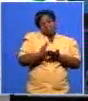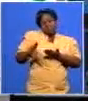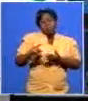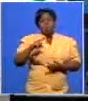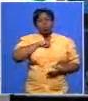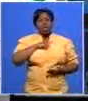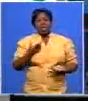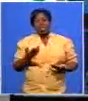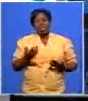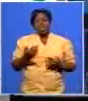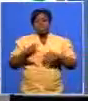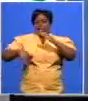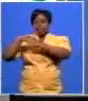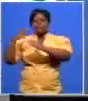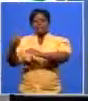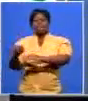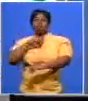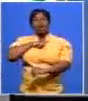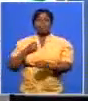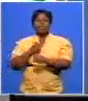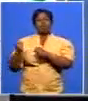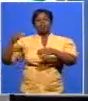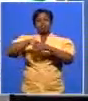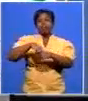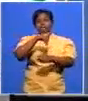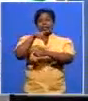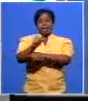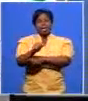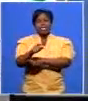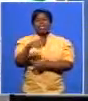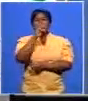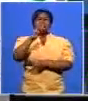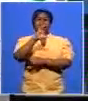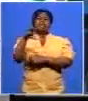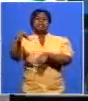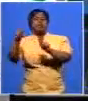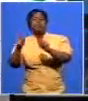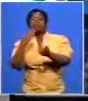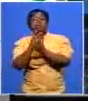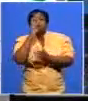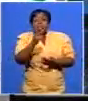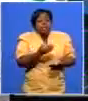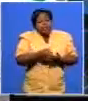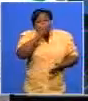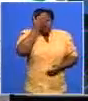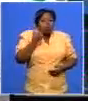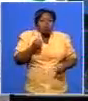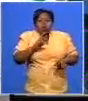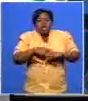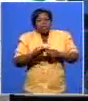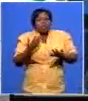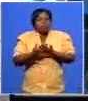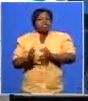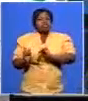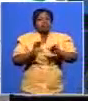a particular life you can take companies in the western cape establish back companies in western cape which says we don't know whether we migrate or not